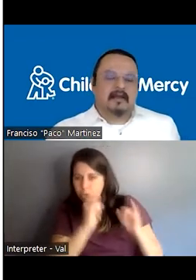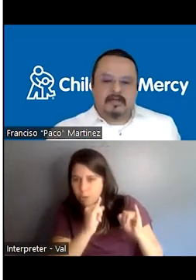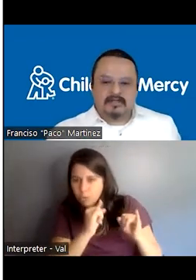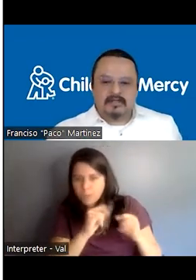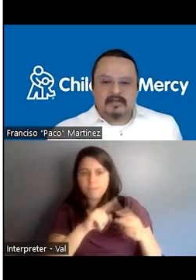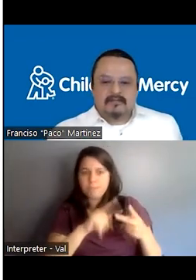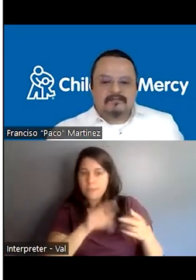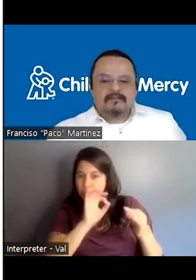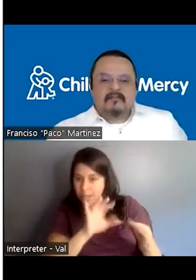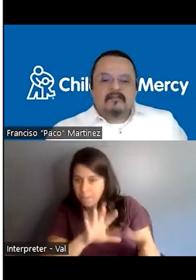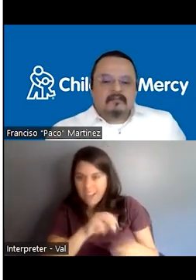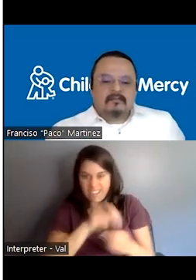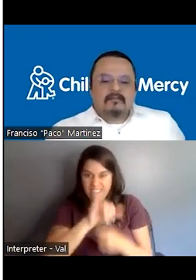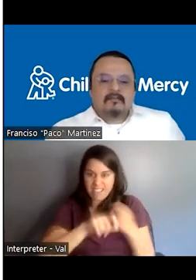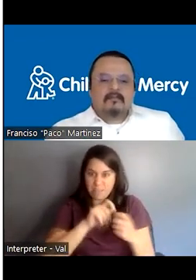target language.